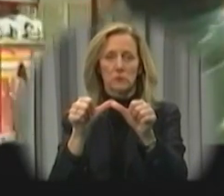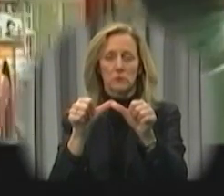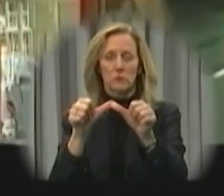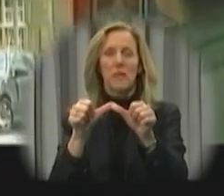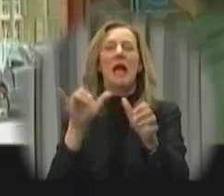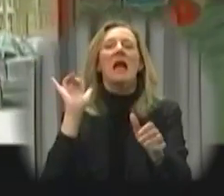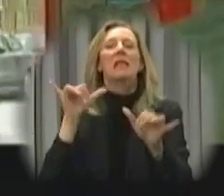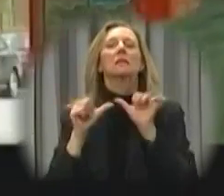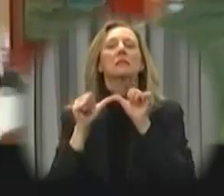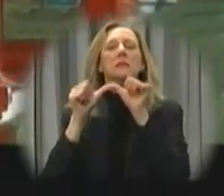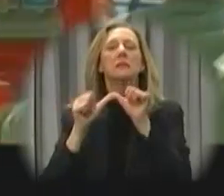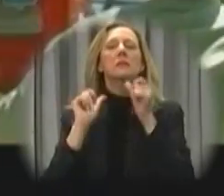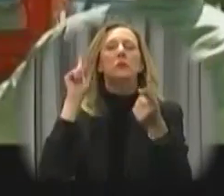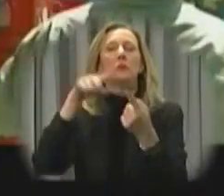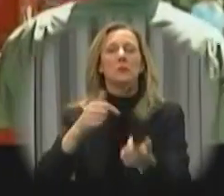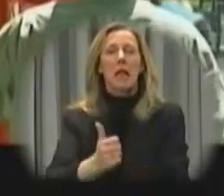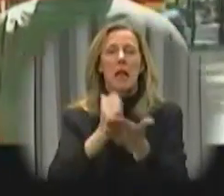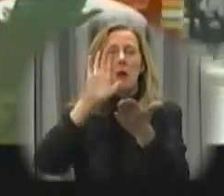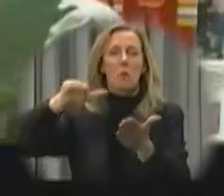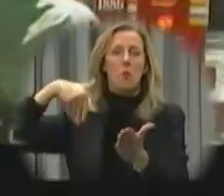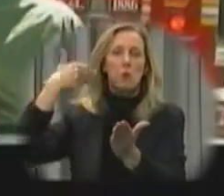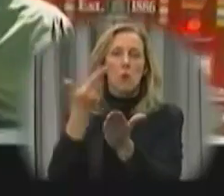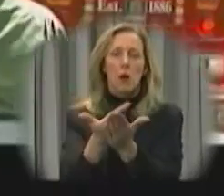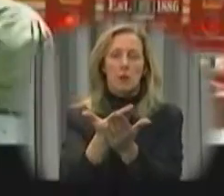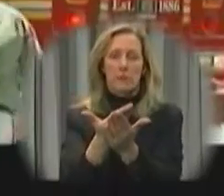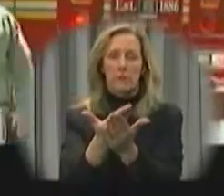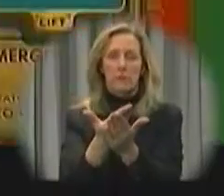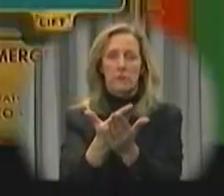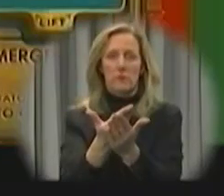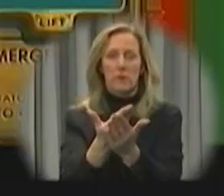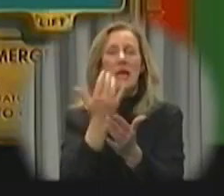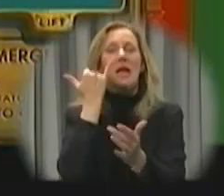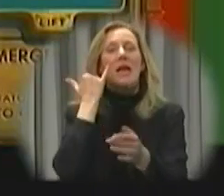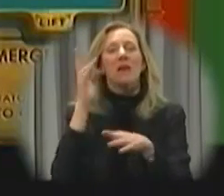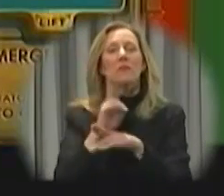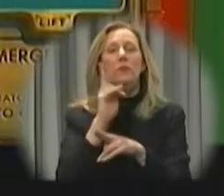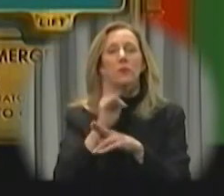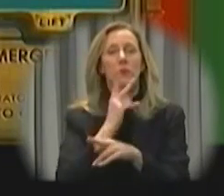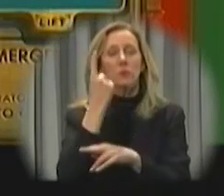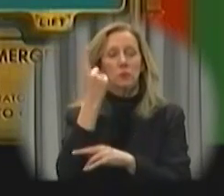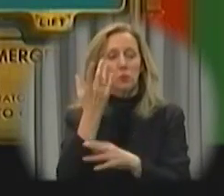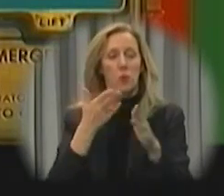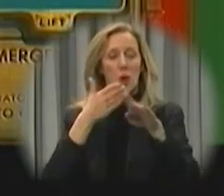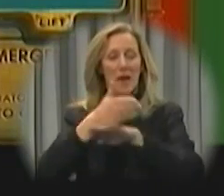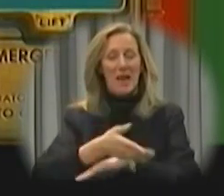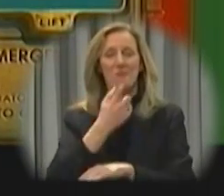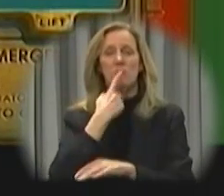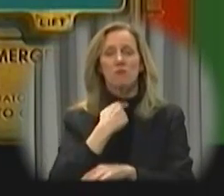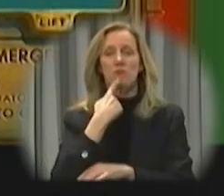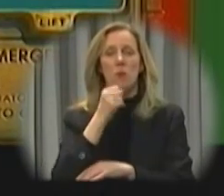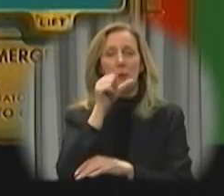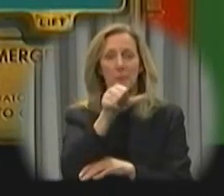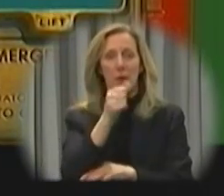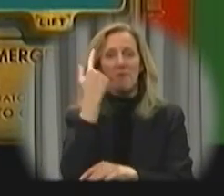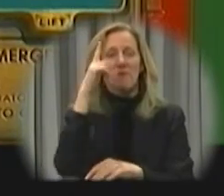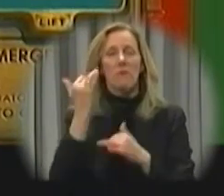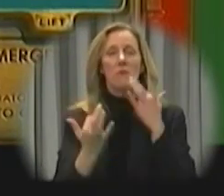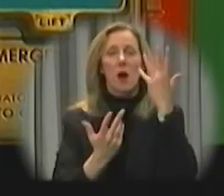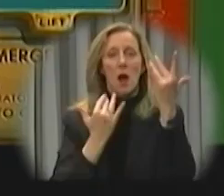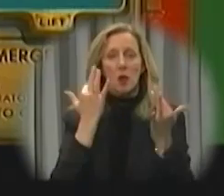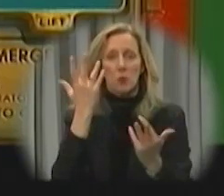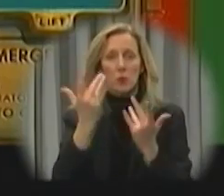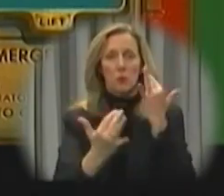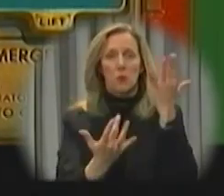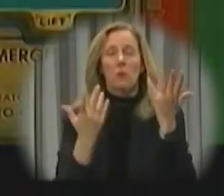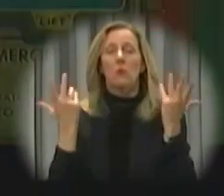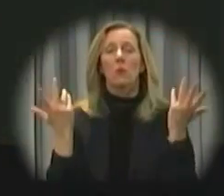Continue the tapping pattern until help arrives. You would use one of these patterns after pushing the red button for the fire